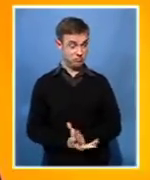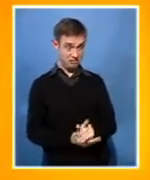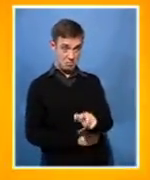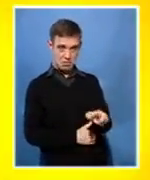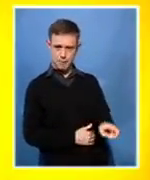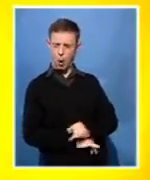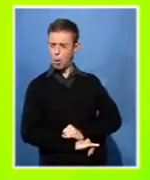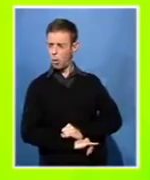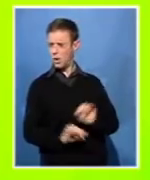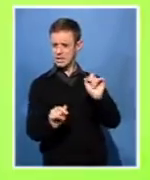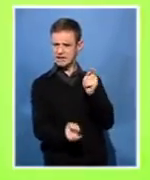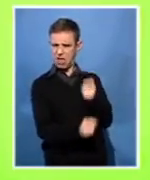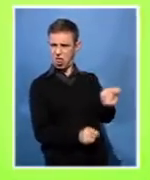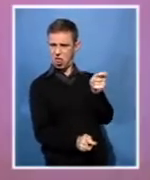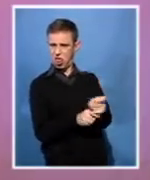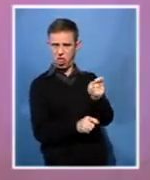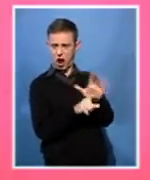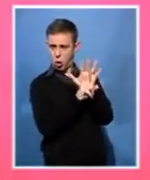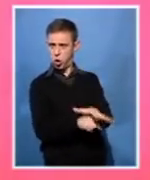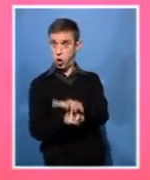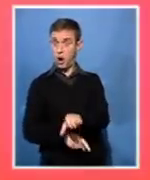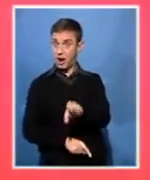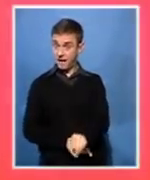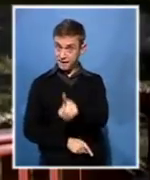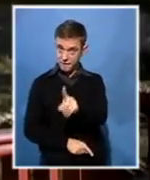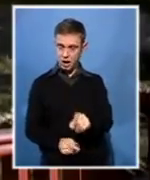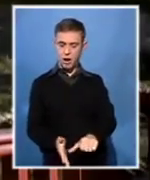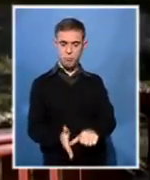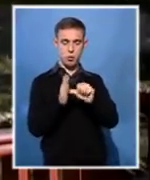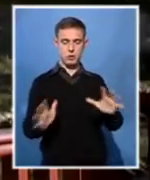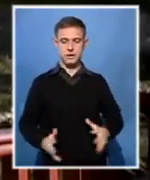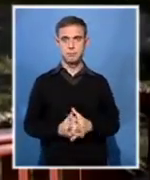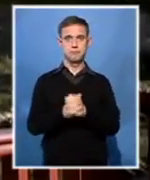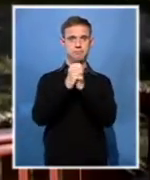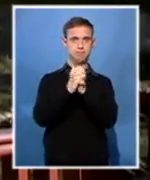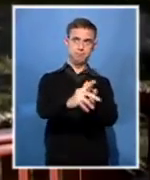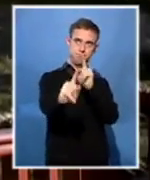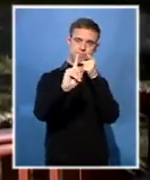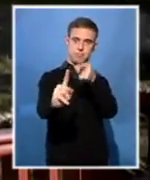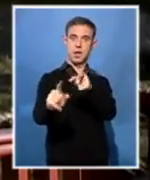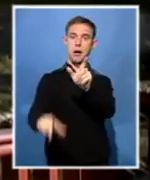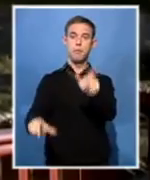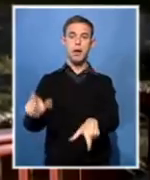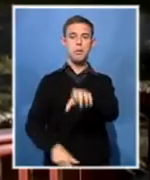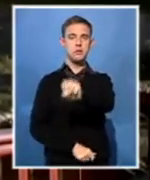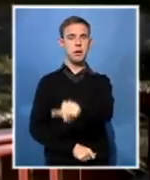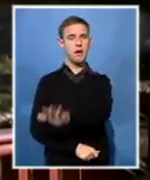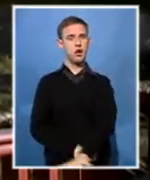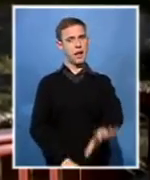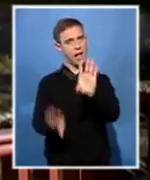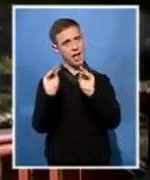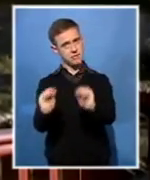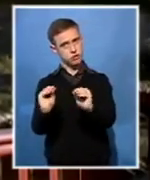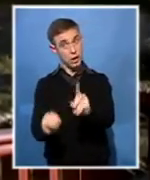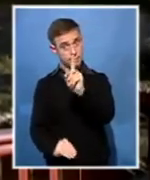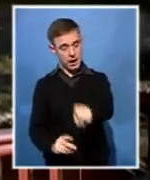than others and that's why to have cohesion as a community, we need to reach out and celebrate who we are and